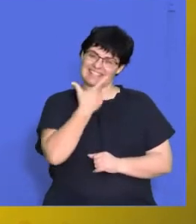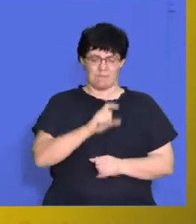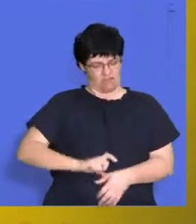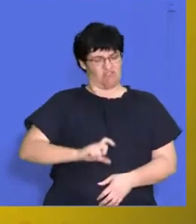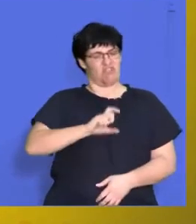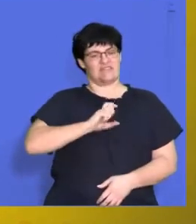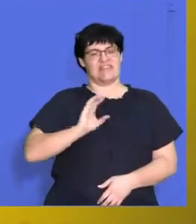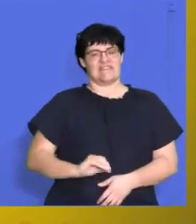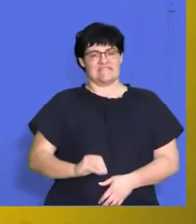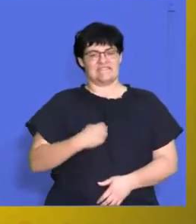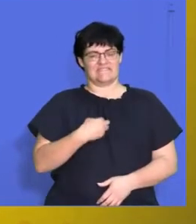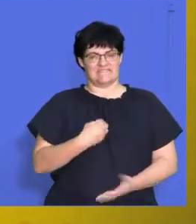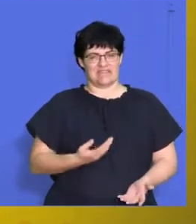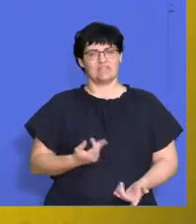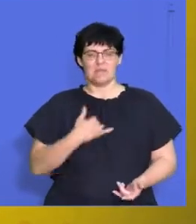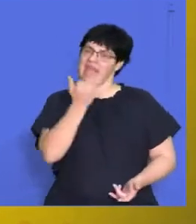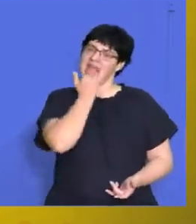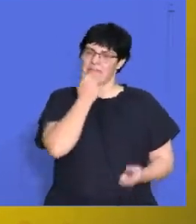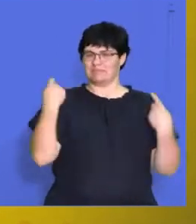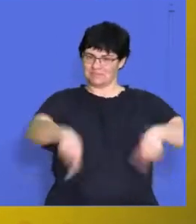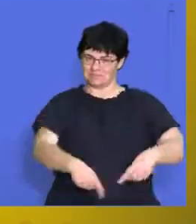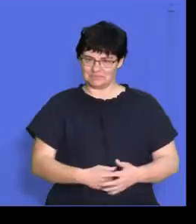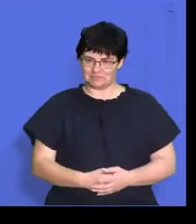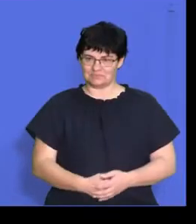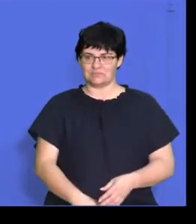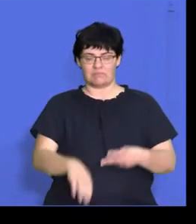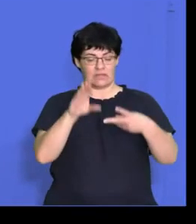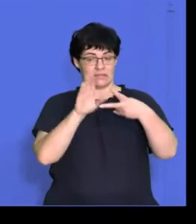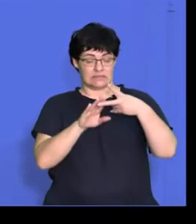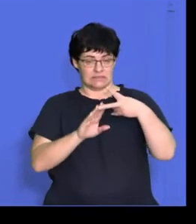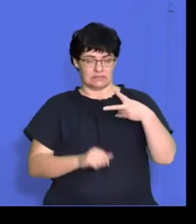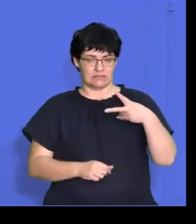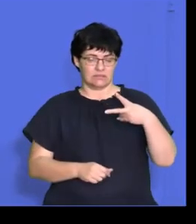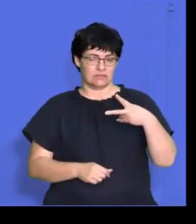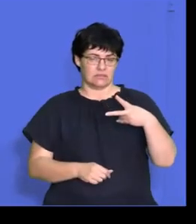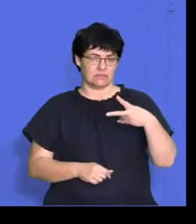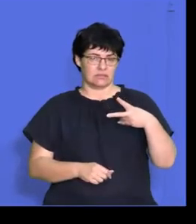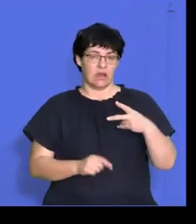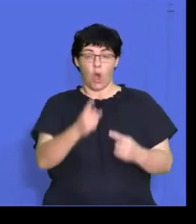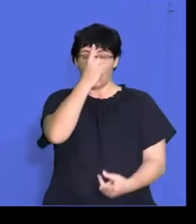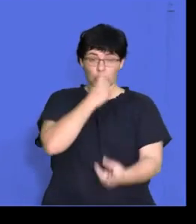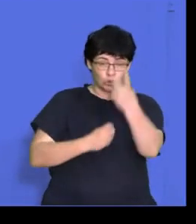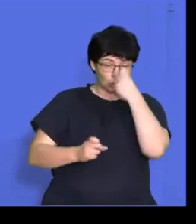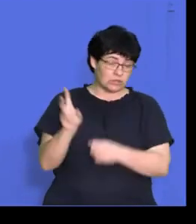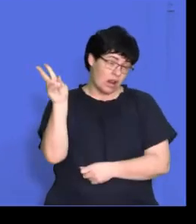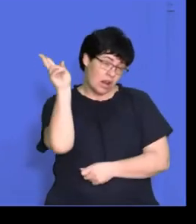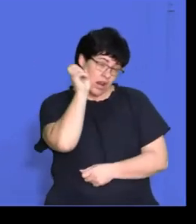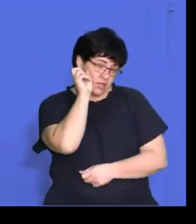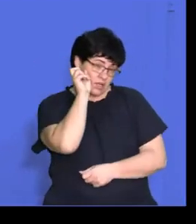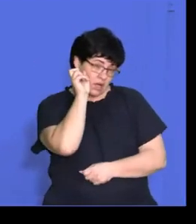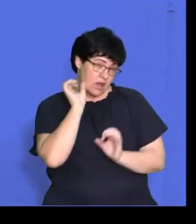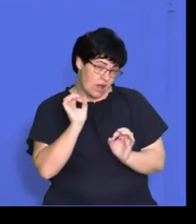confident, and it shows that you're actually happy to be there. All right, listen carefully to the questions before